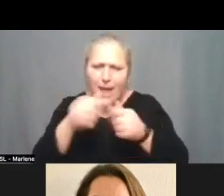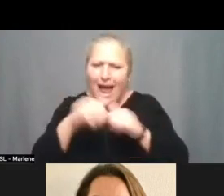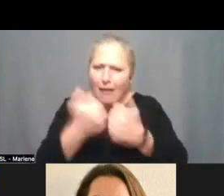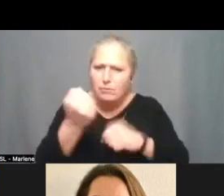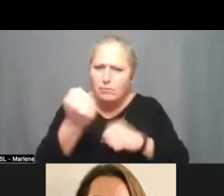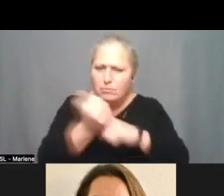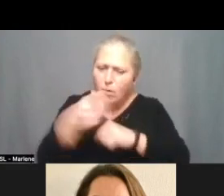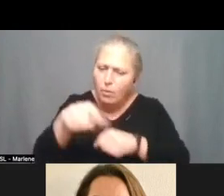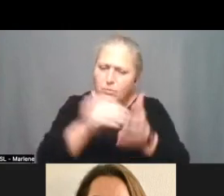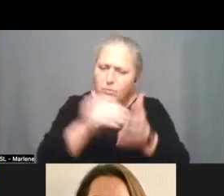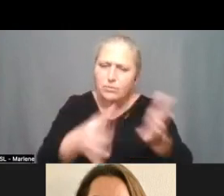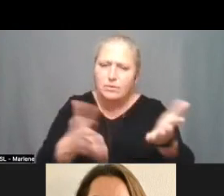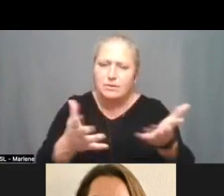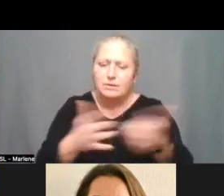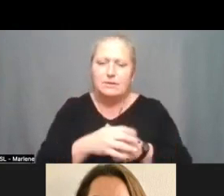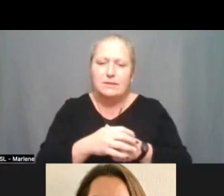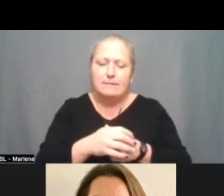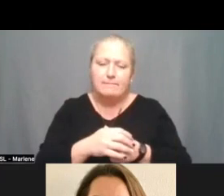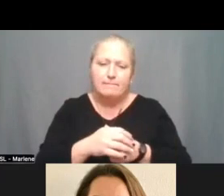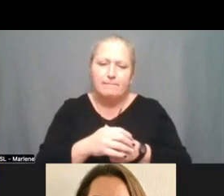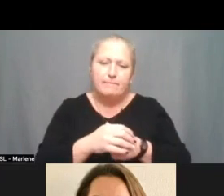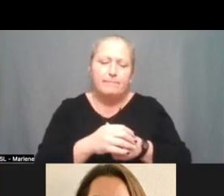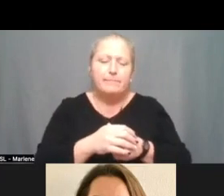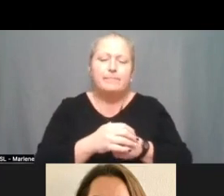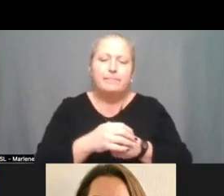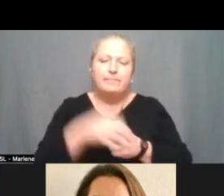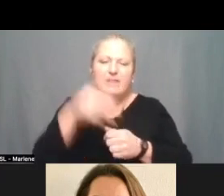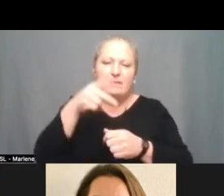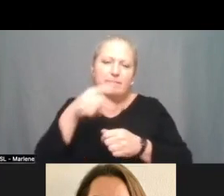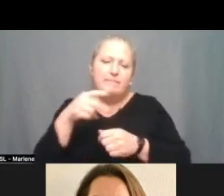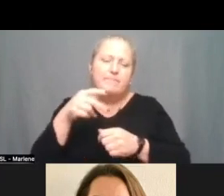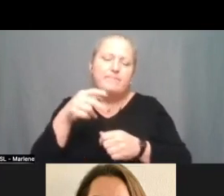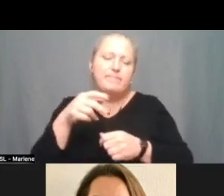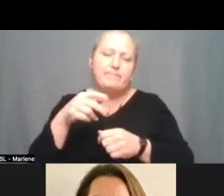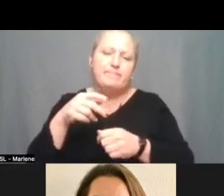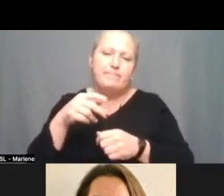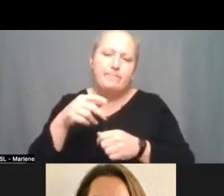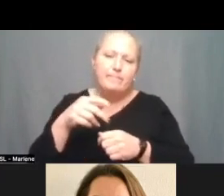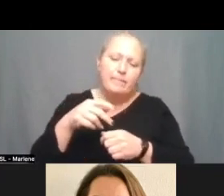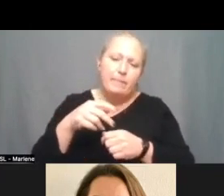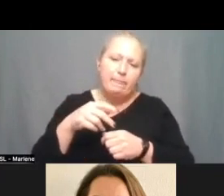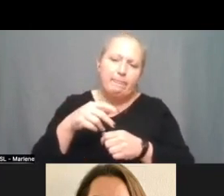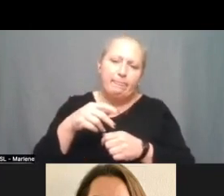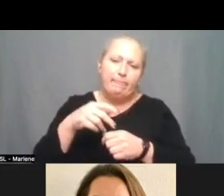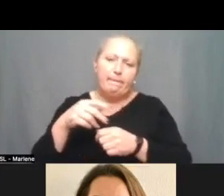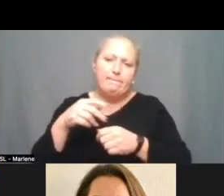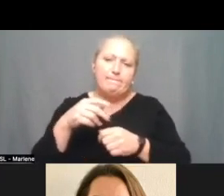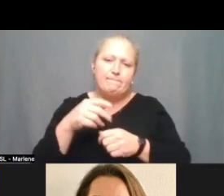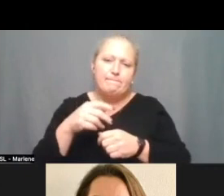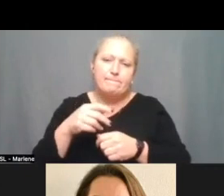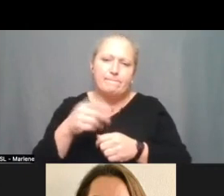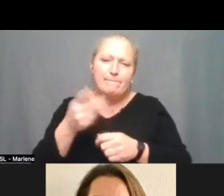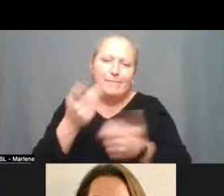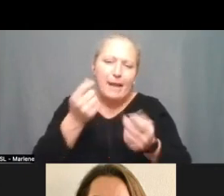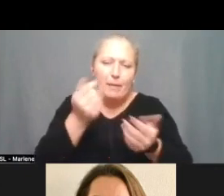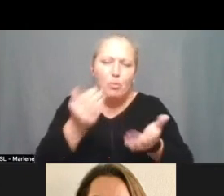yeah i um you know a bit of a kind of repeat of some of the